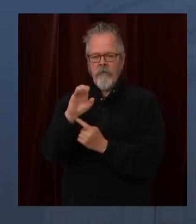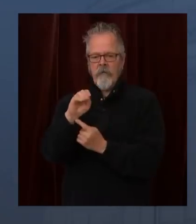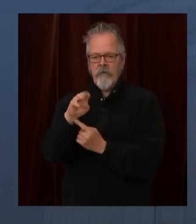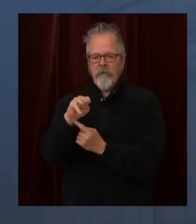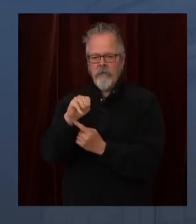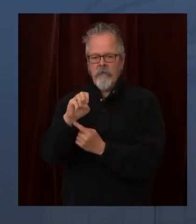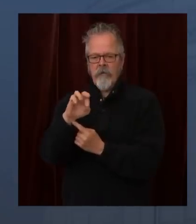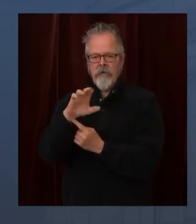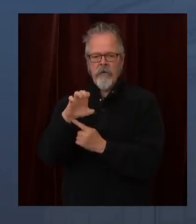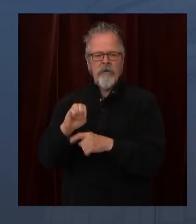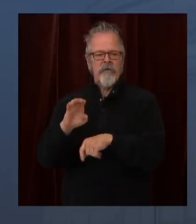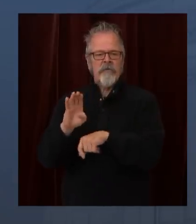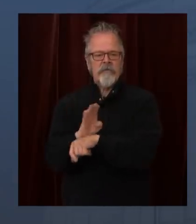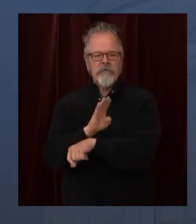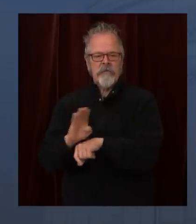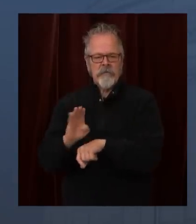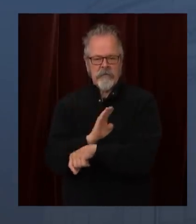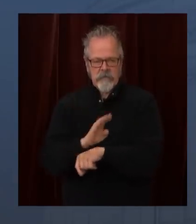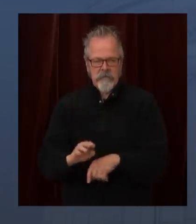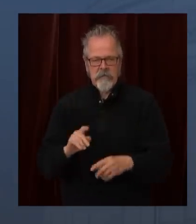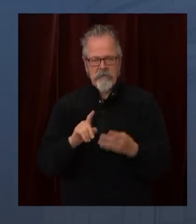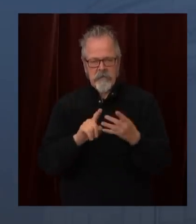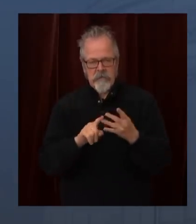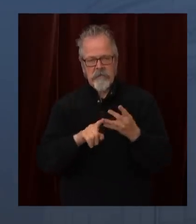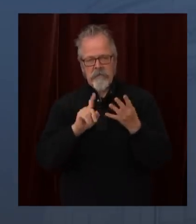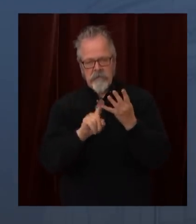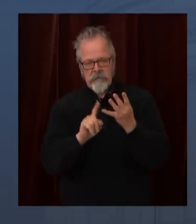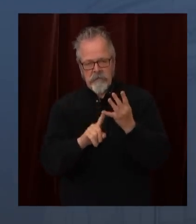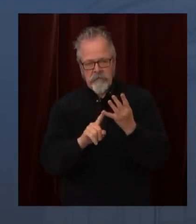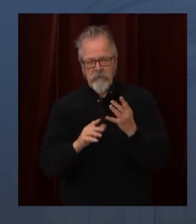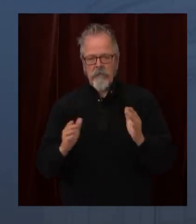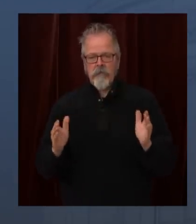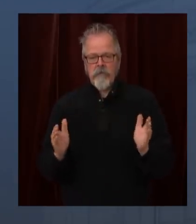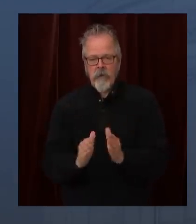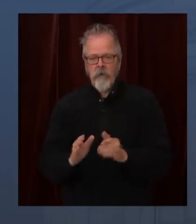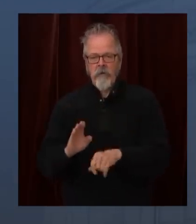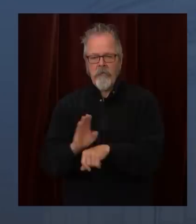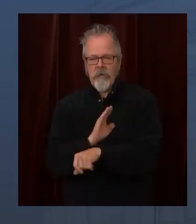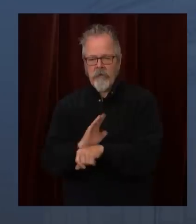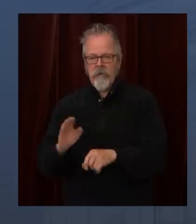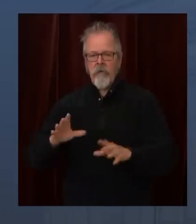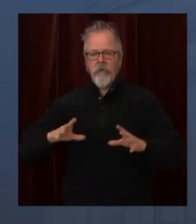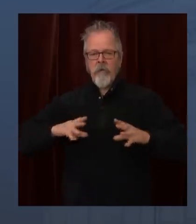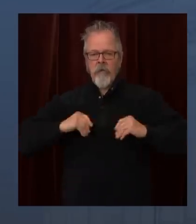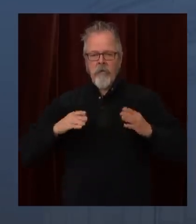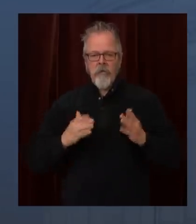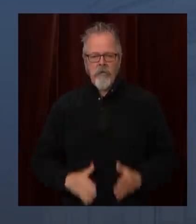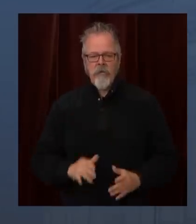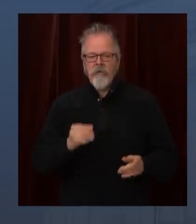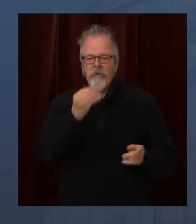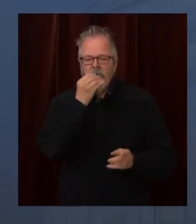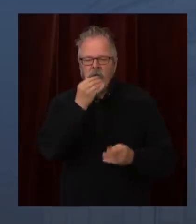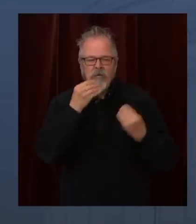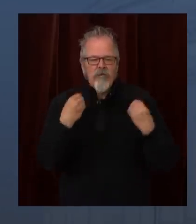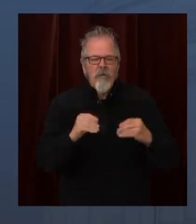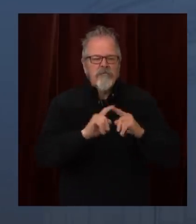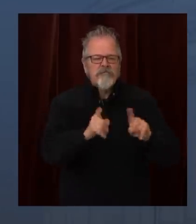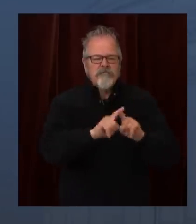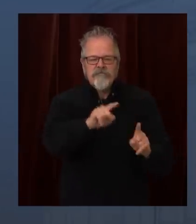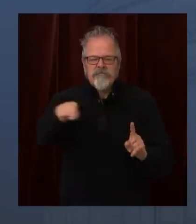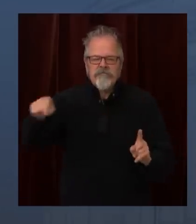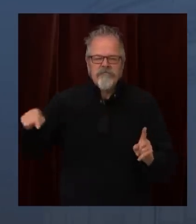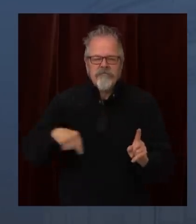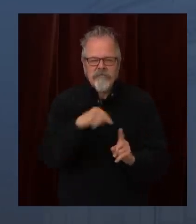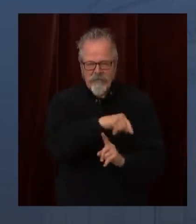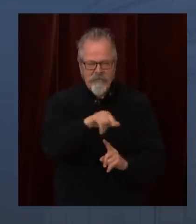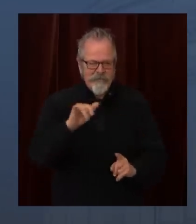First off, we have some, I think, some good news for our state. Today we are expanding more opportunities for more